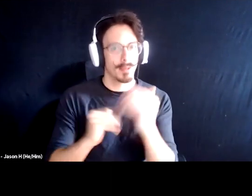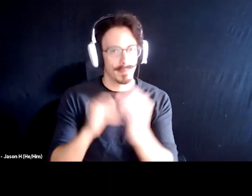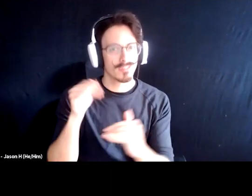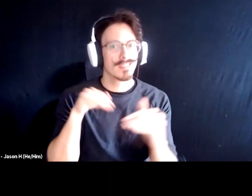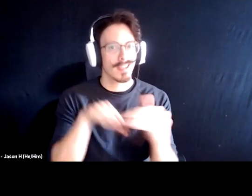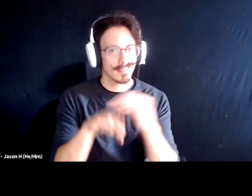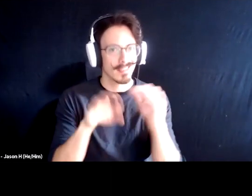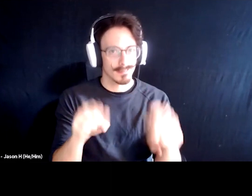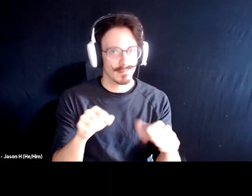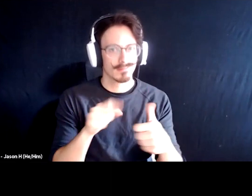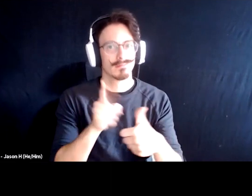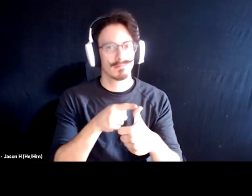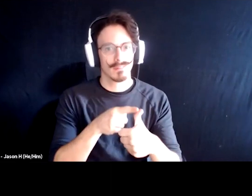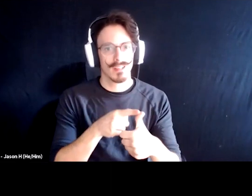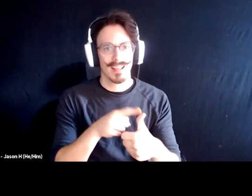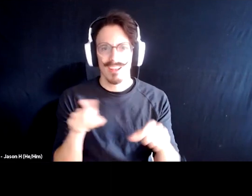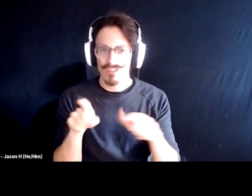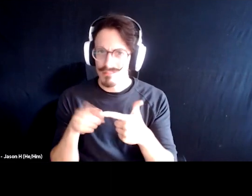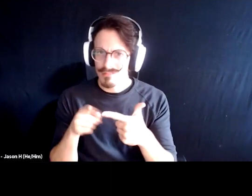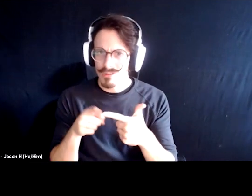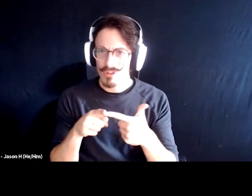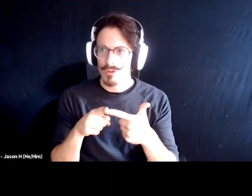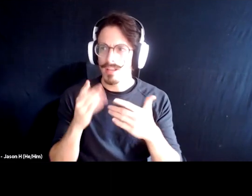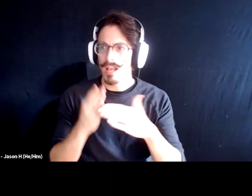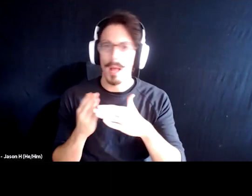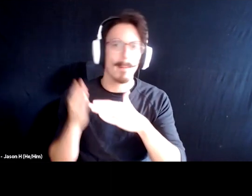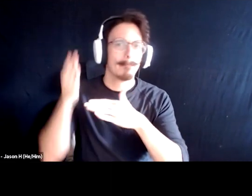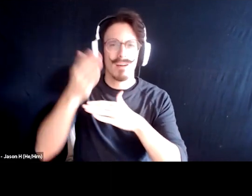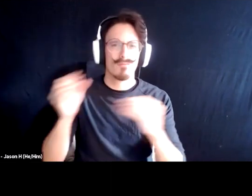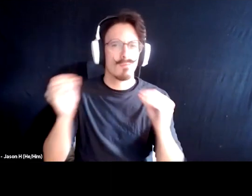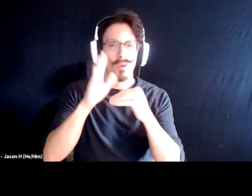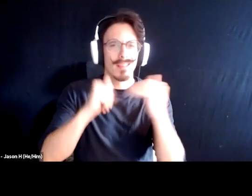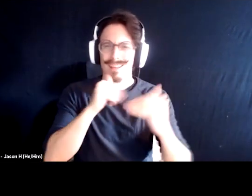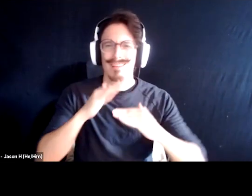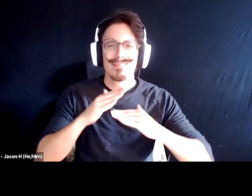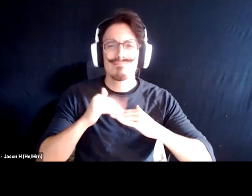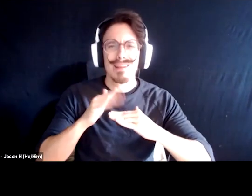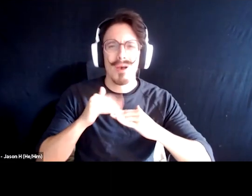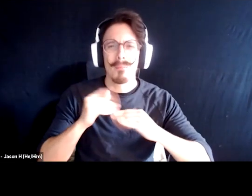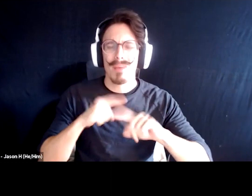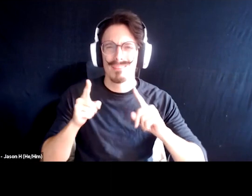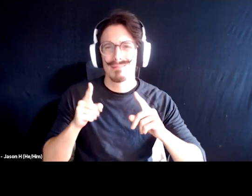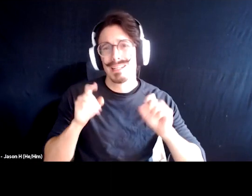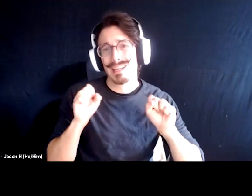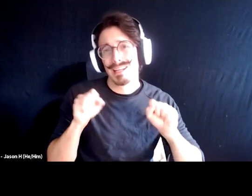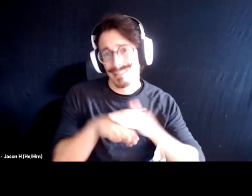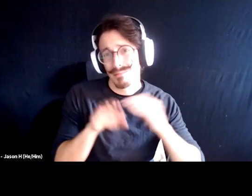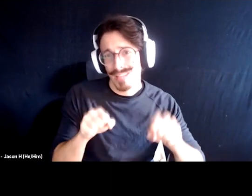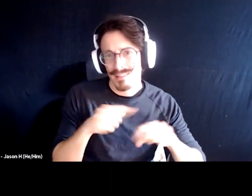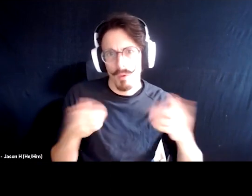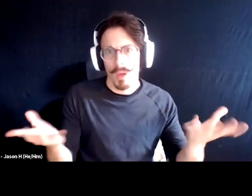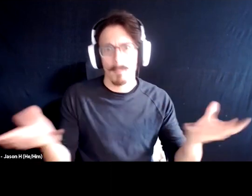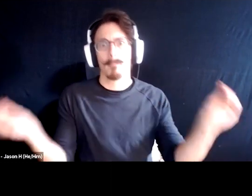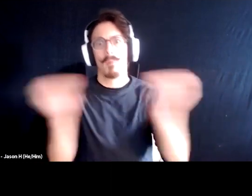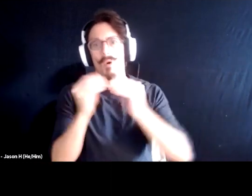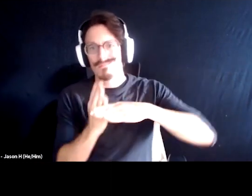Um, and then also just going above and beyond the accessibility requirements. You know, it can be, it can be accessible, but what more can you do?